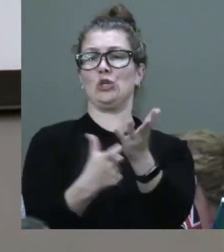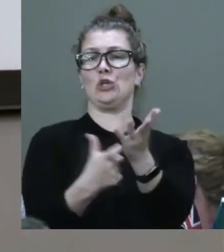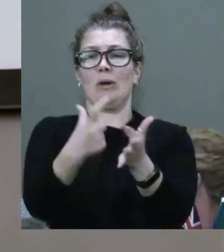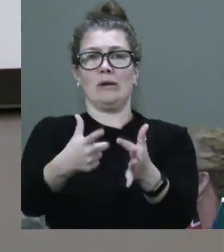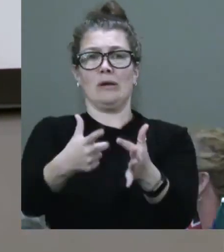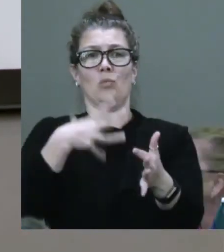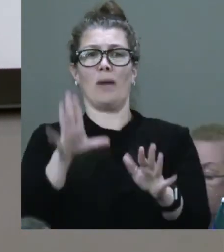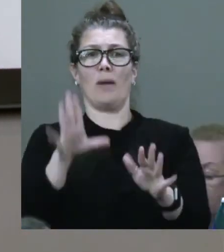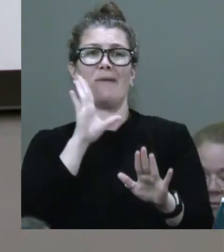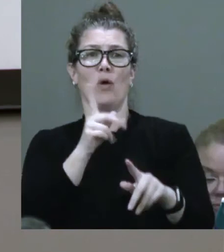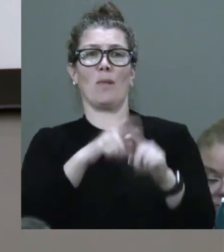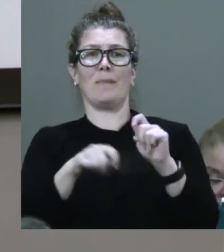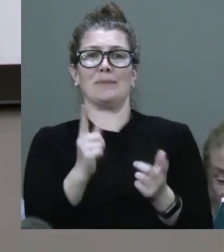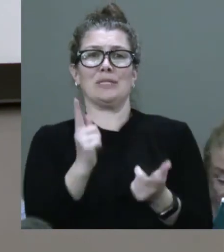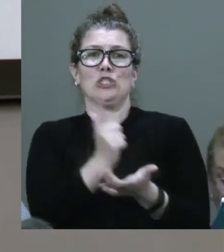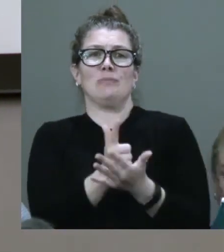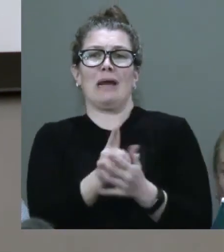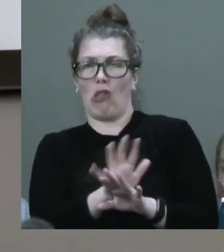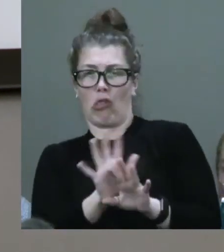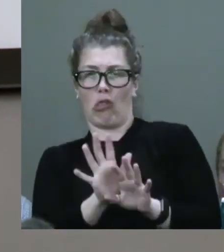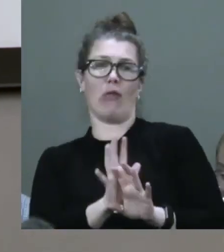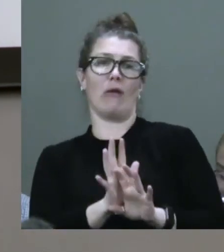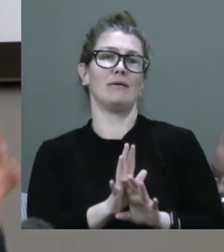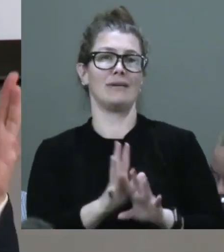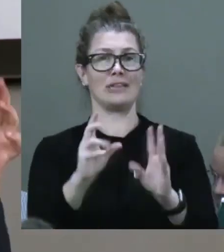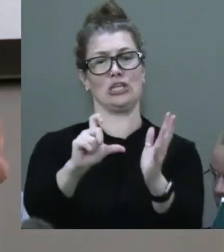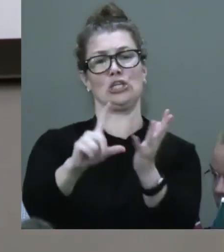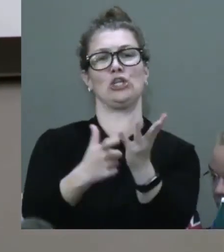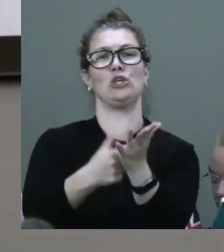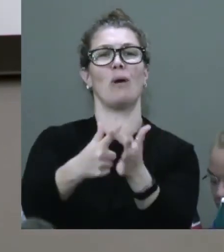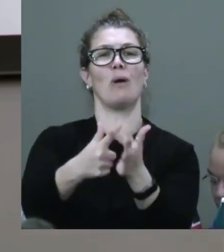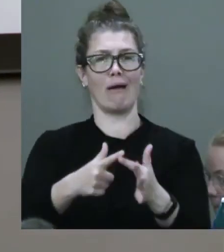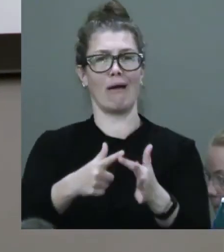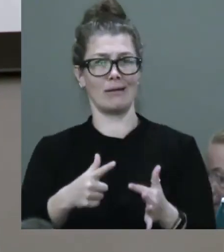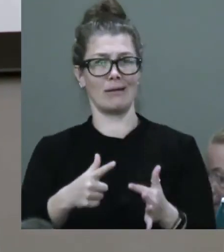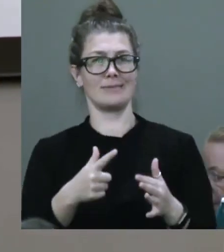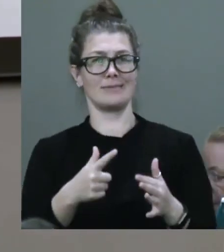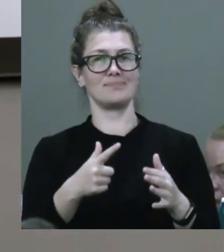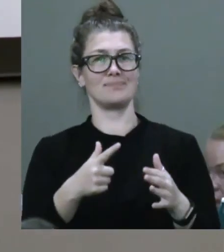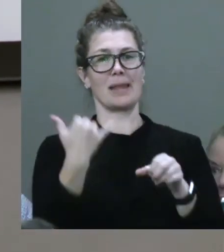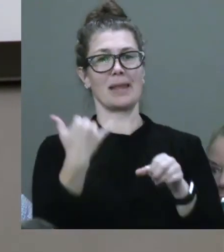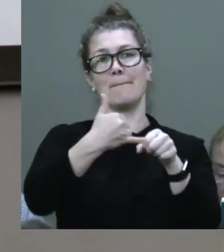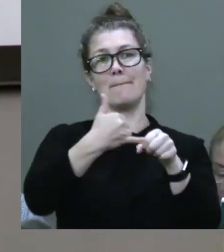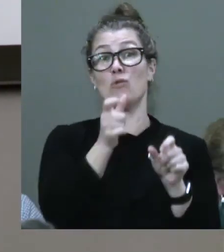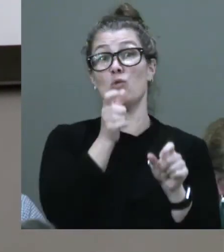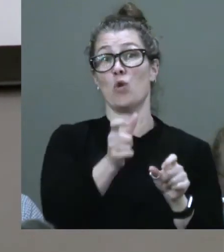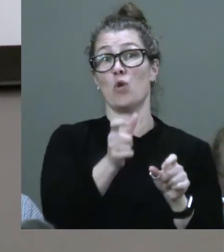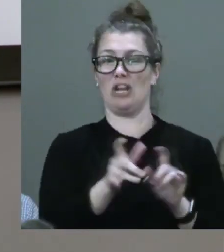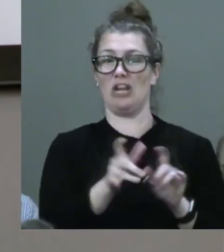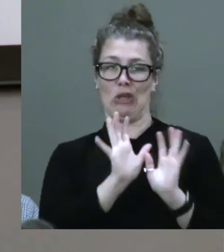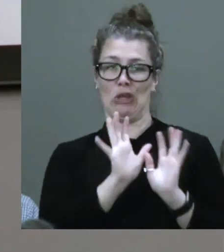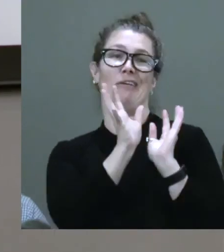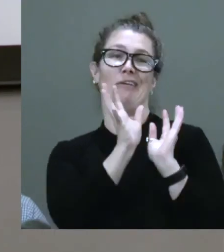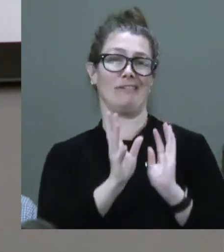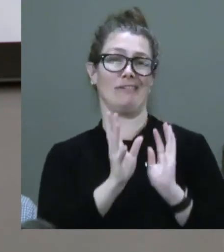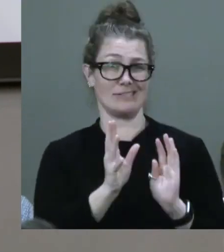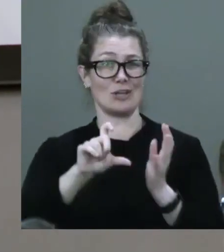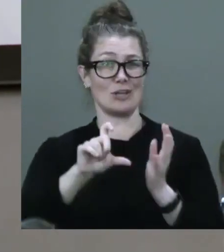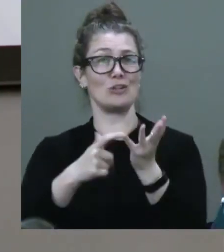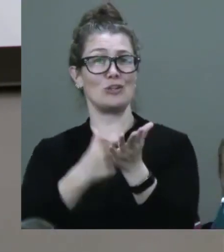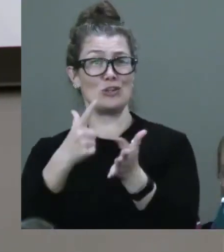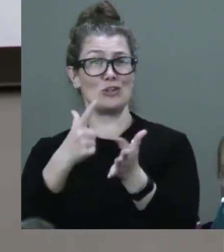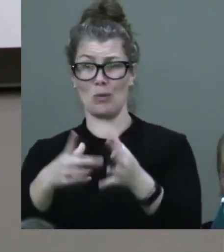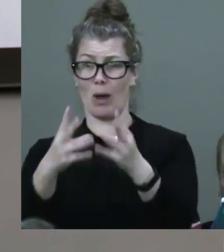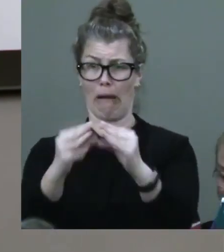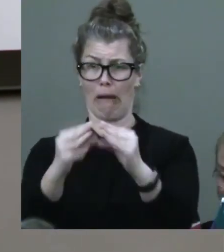And in, you know, that's the medical term. And in that rush to cure, we entrench